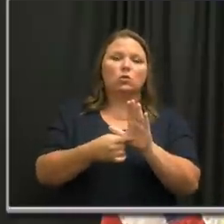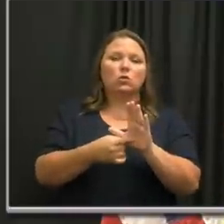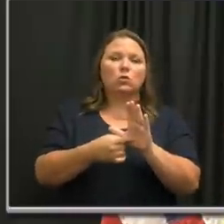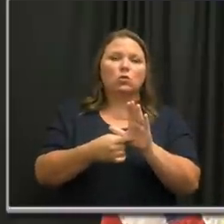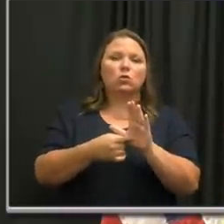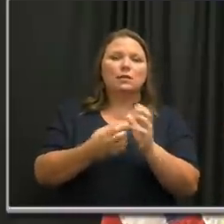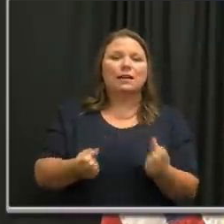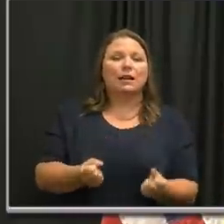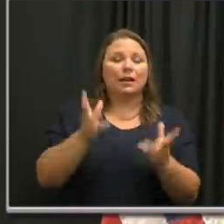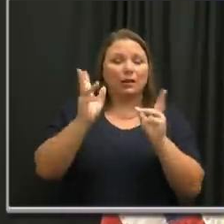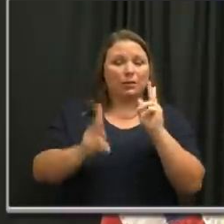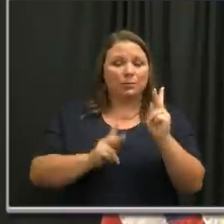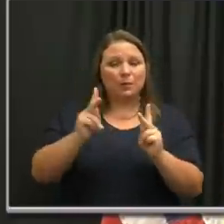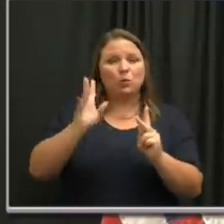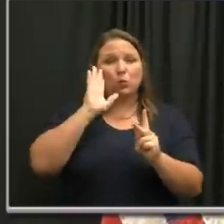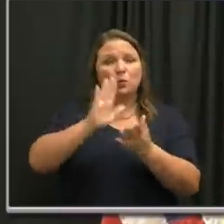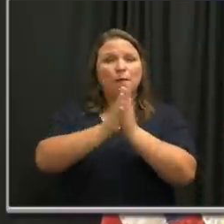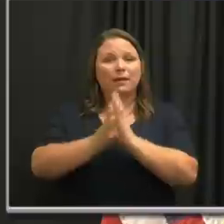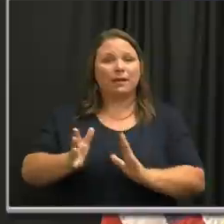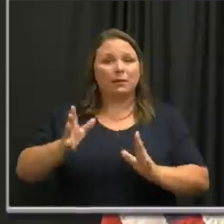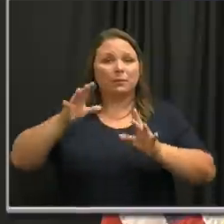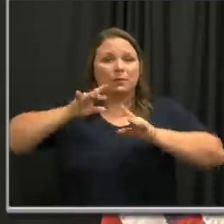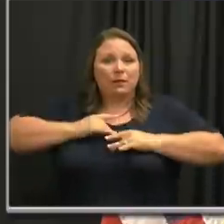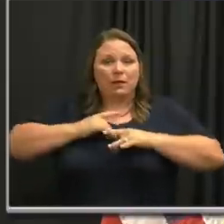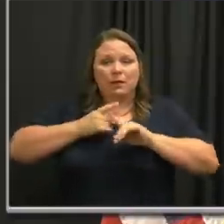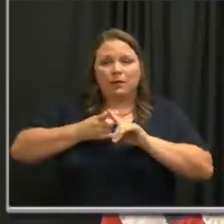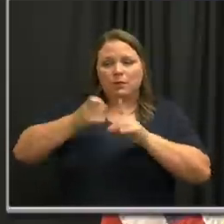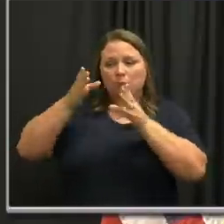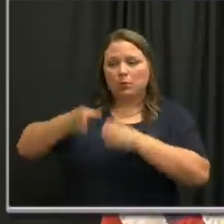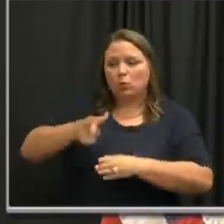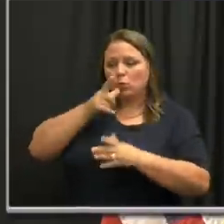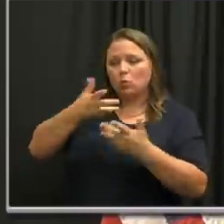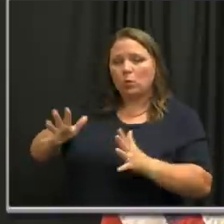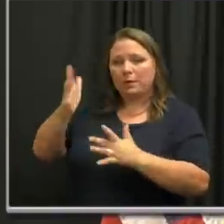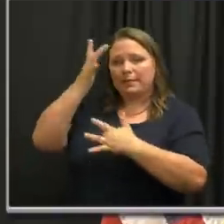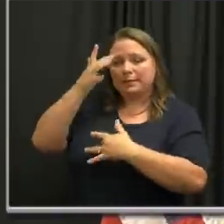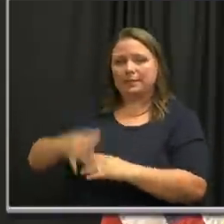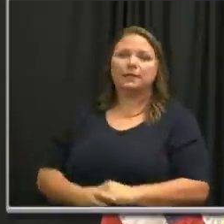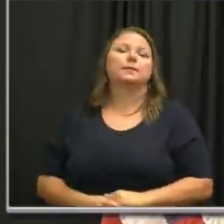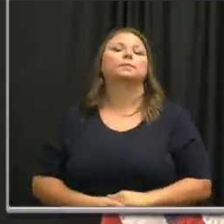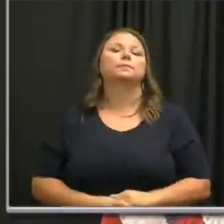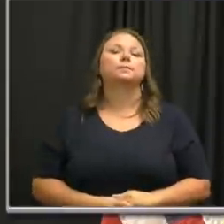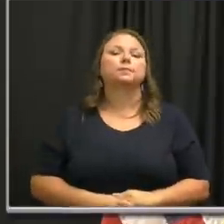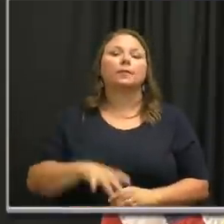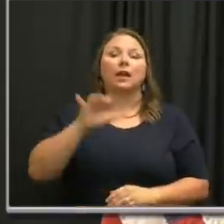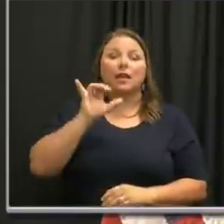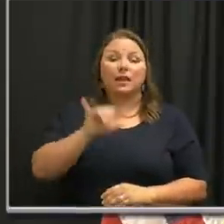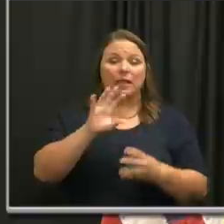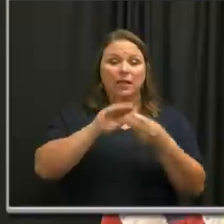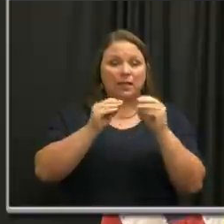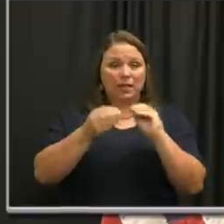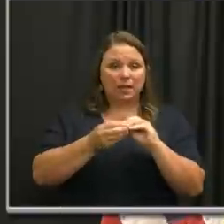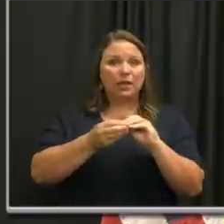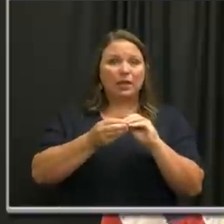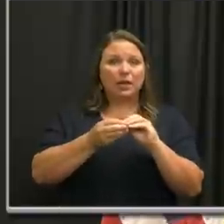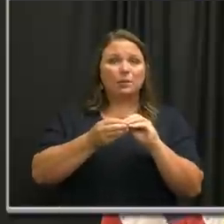how many people will get the virus from someone who already has it. The basic reproductive number is one of the metrics we're using here in